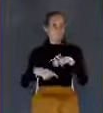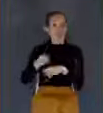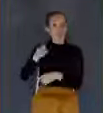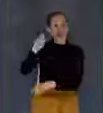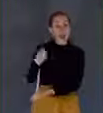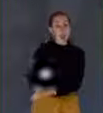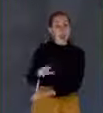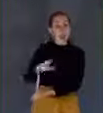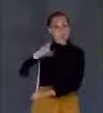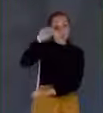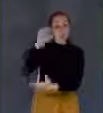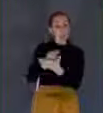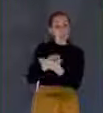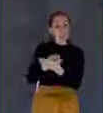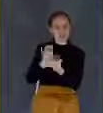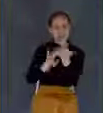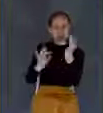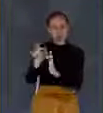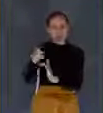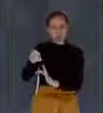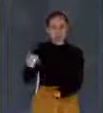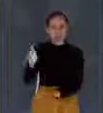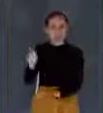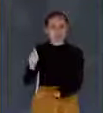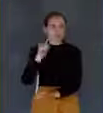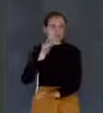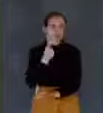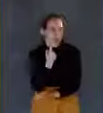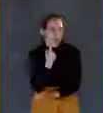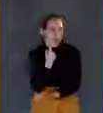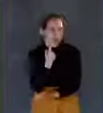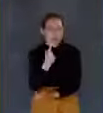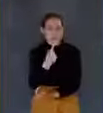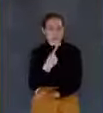what Jesus said about not knowing.